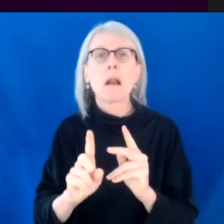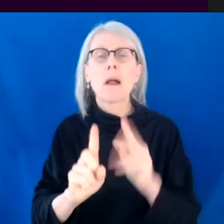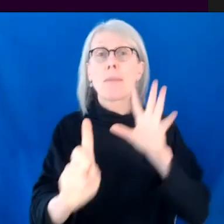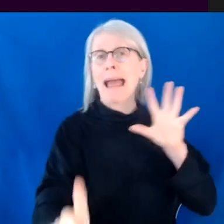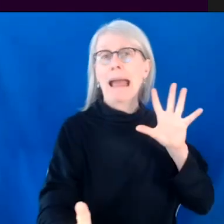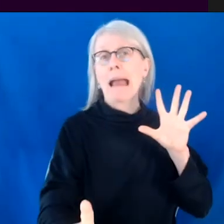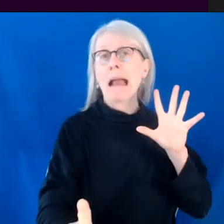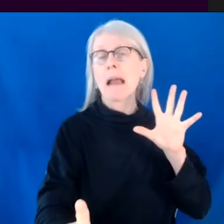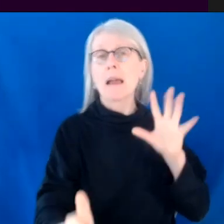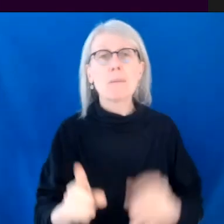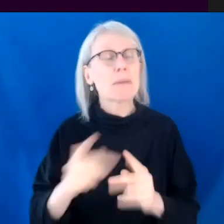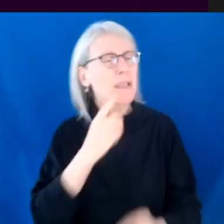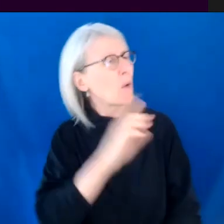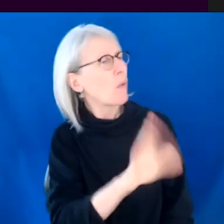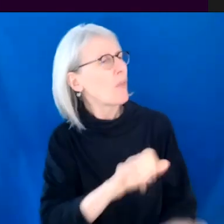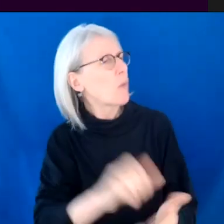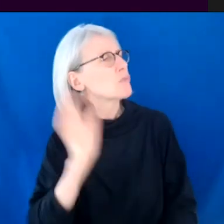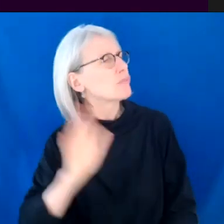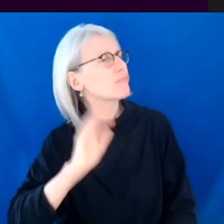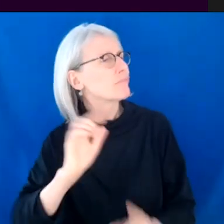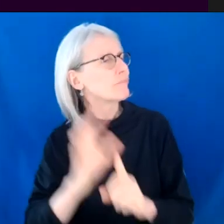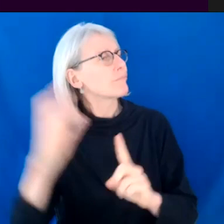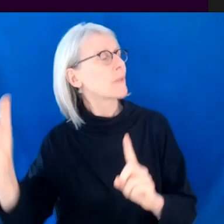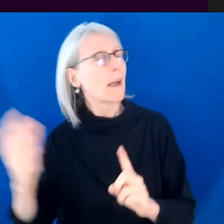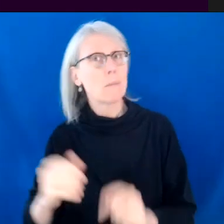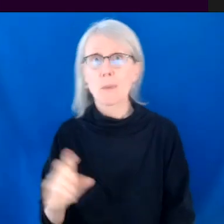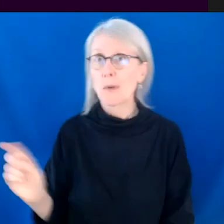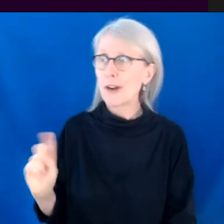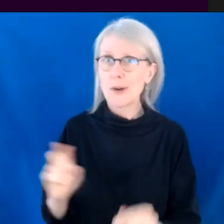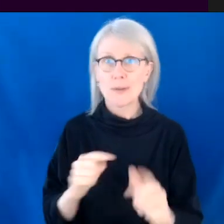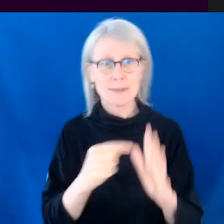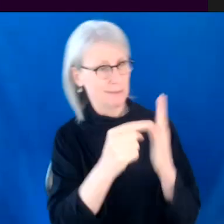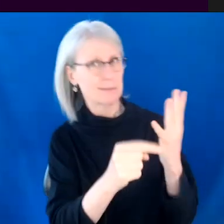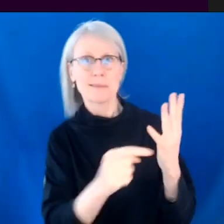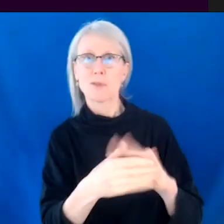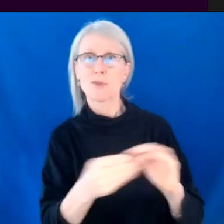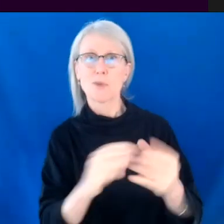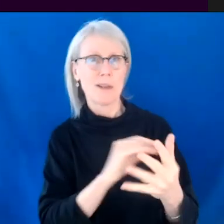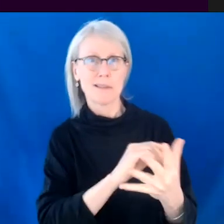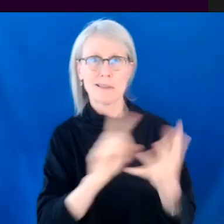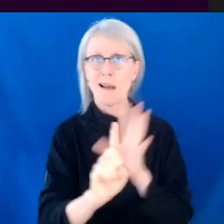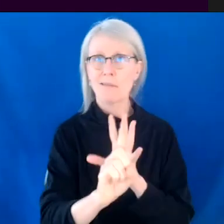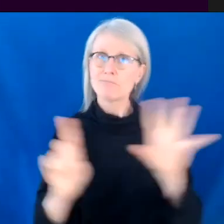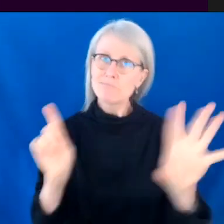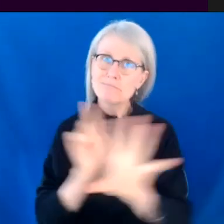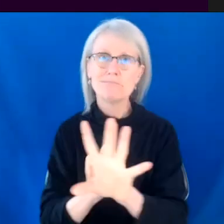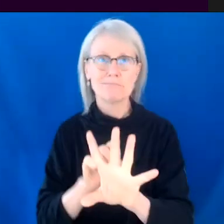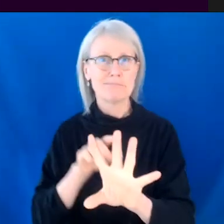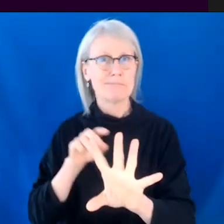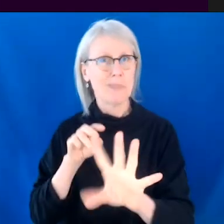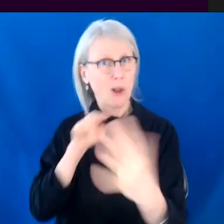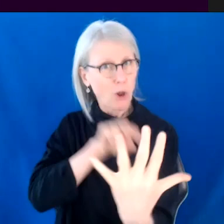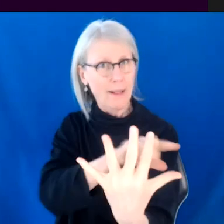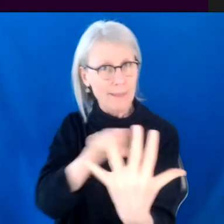the time. And I was like, why isn't anybody looking for the stories where black people are at the center? And so, and then